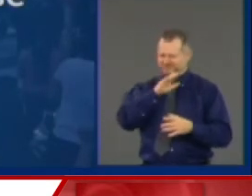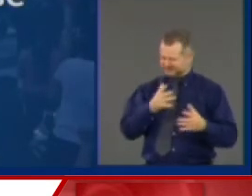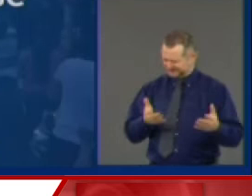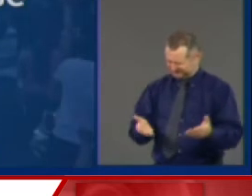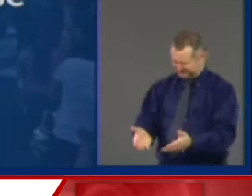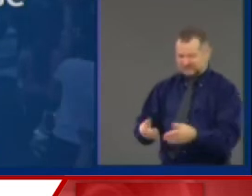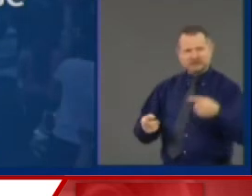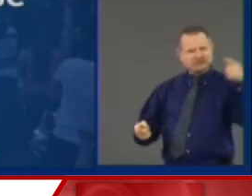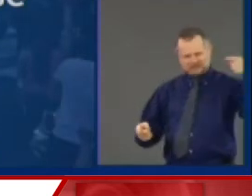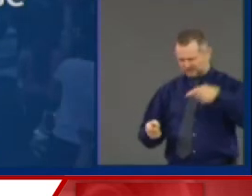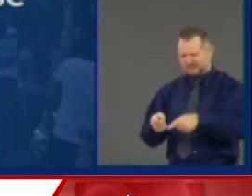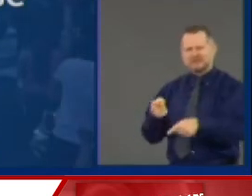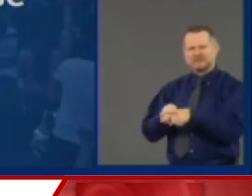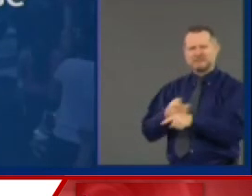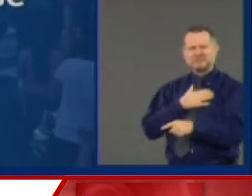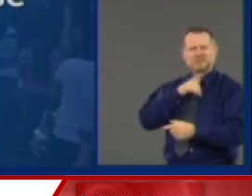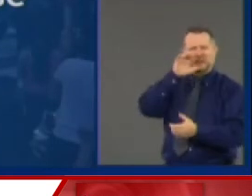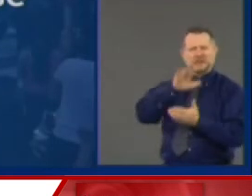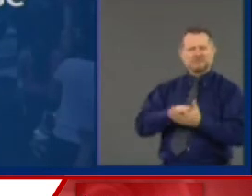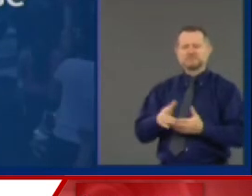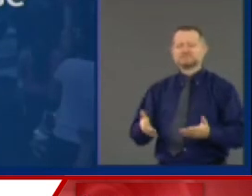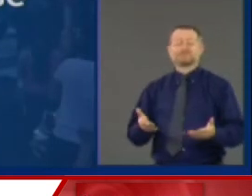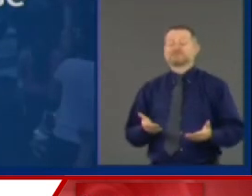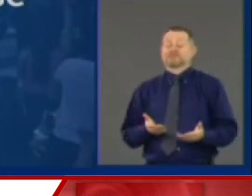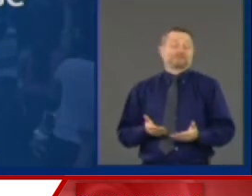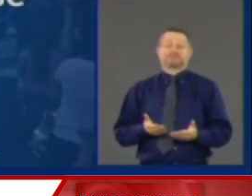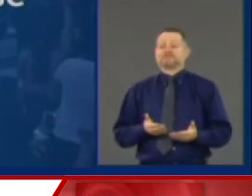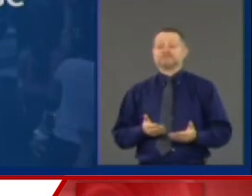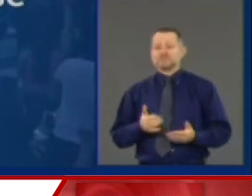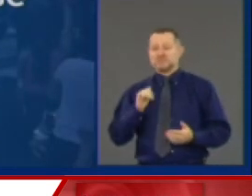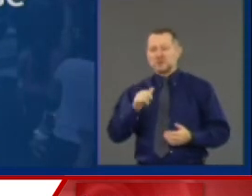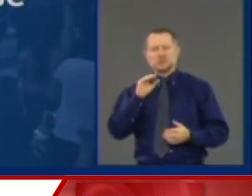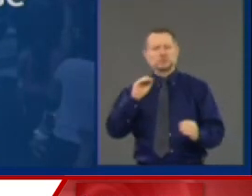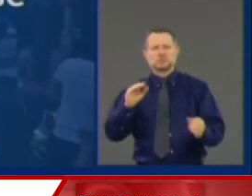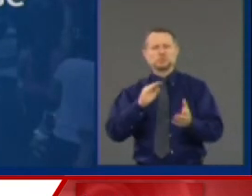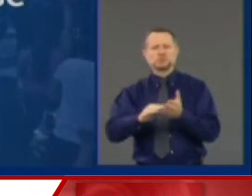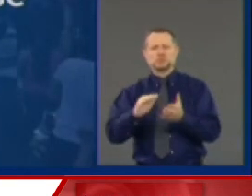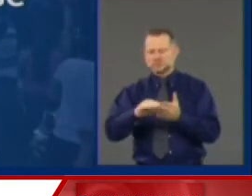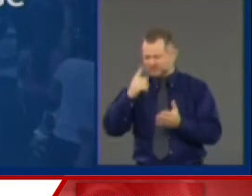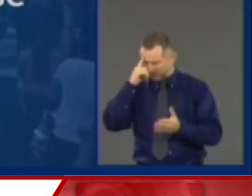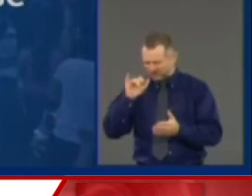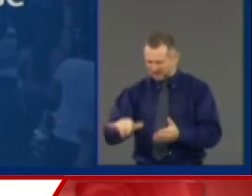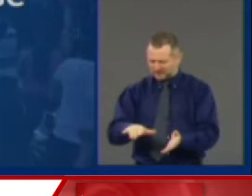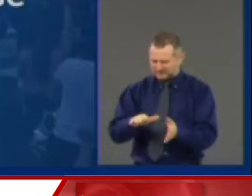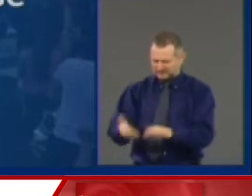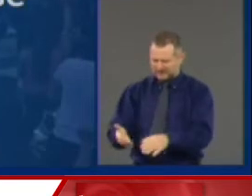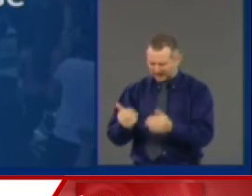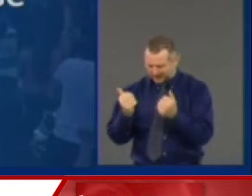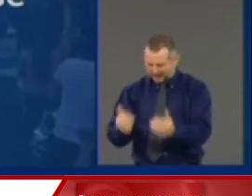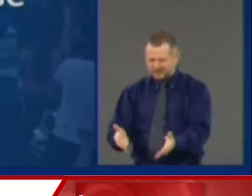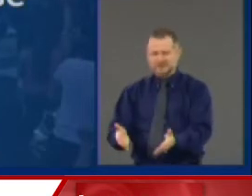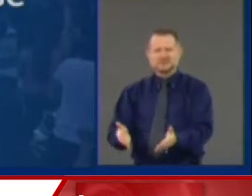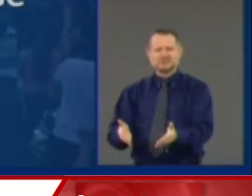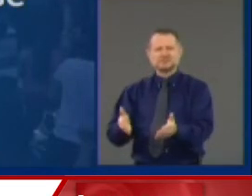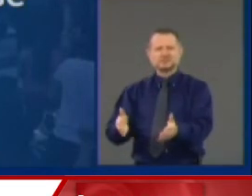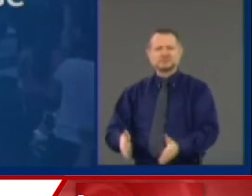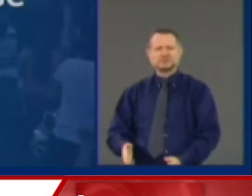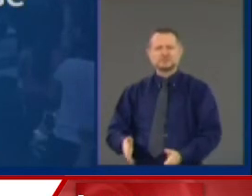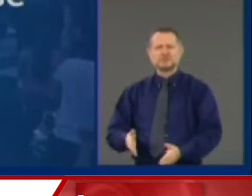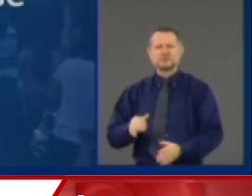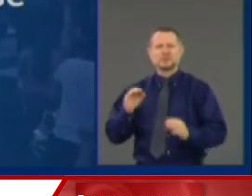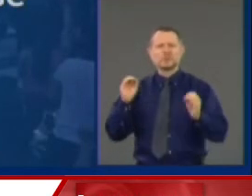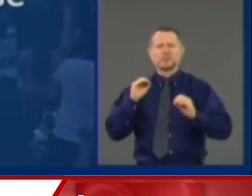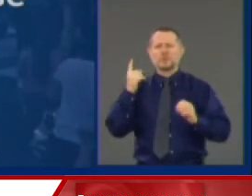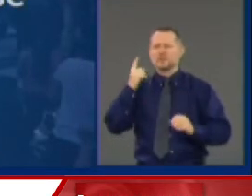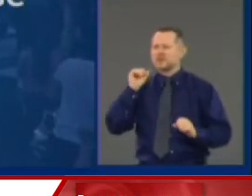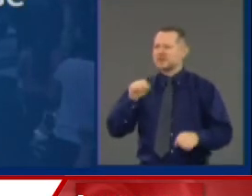It does. And there's no excuse for it. And no right-minded American would make